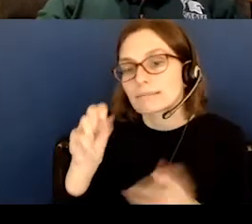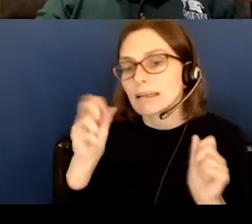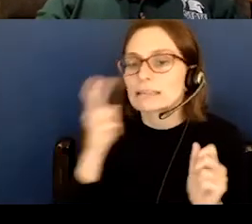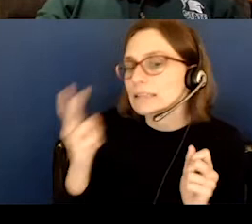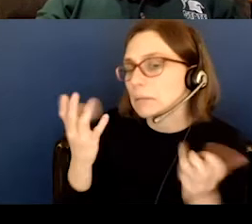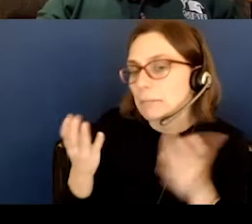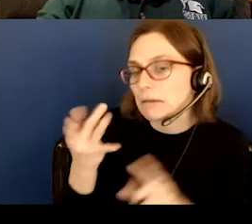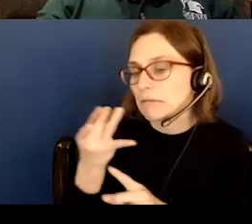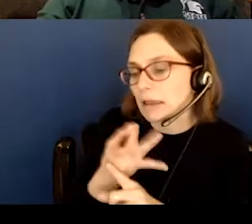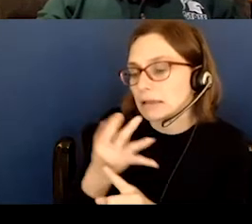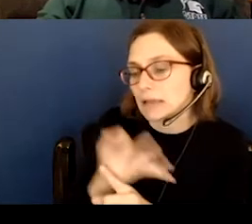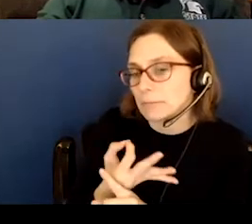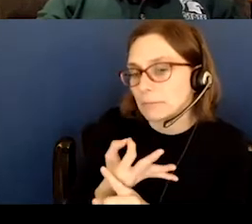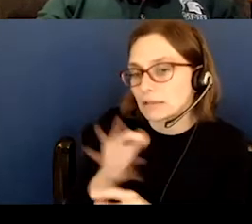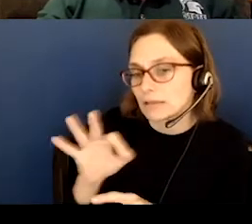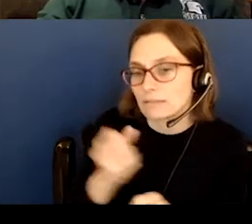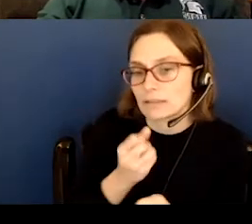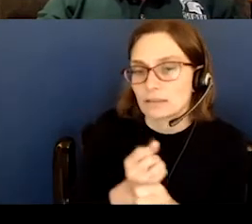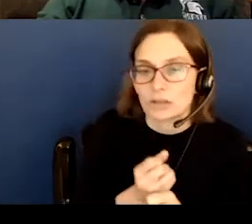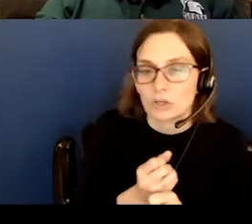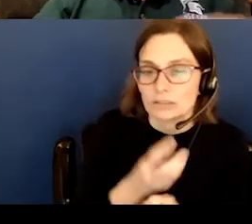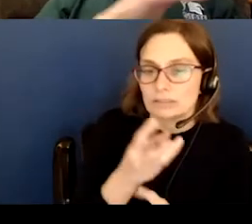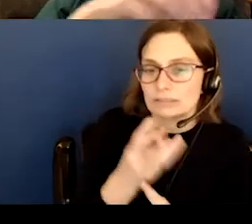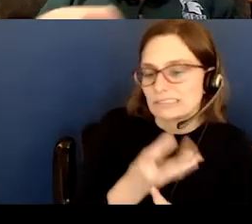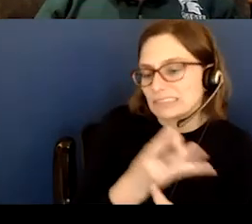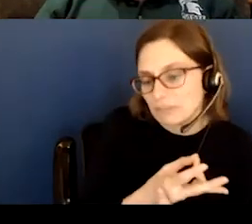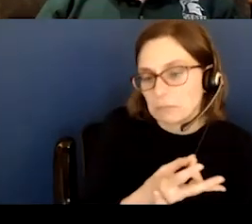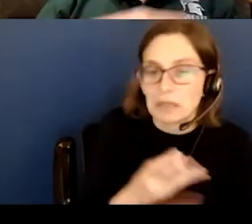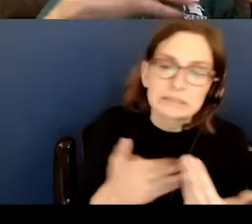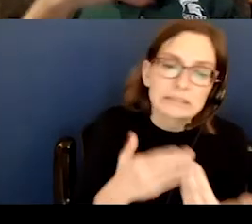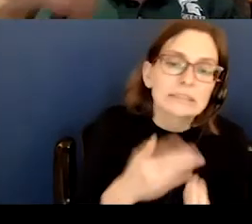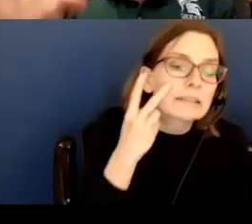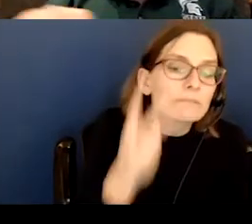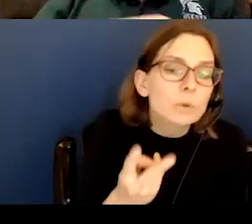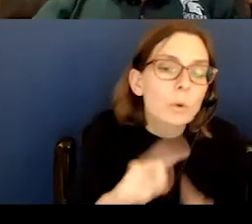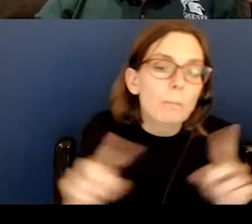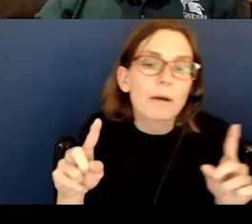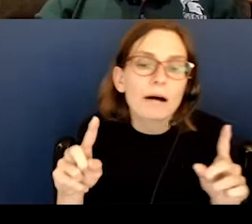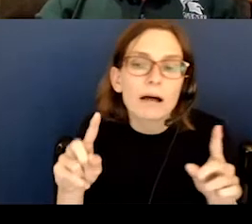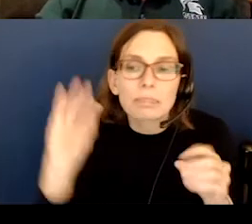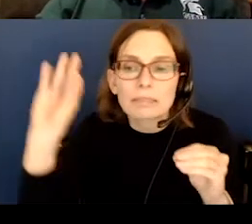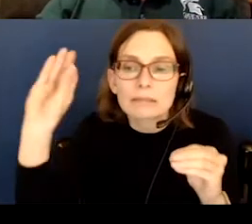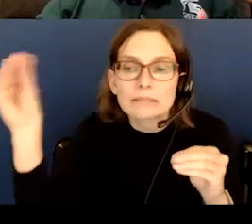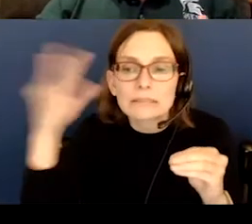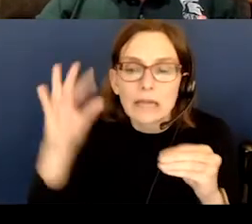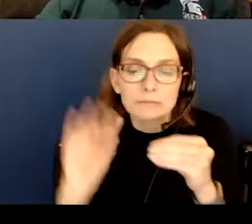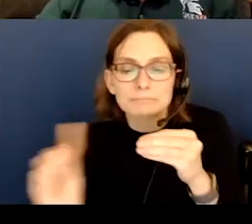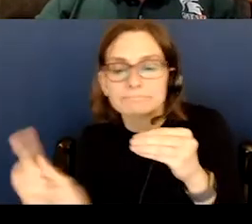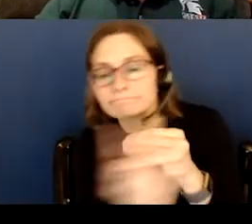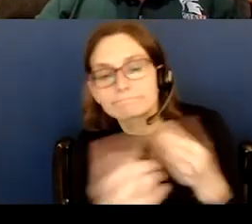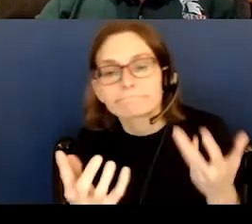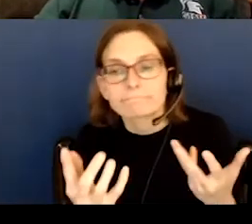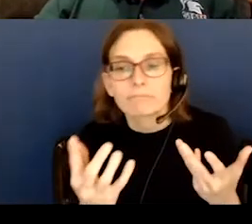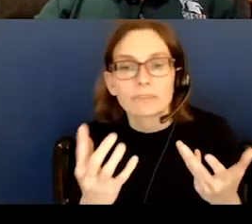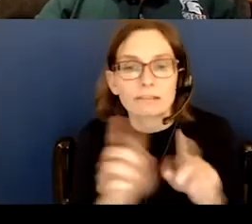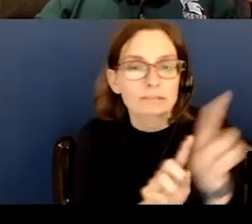year and seven or six months. It's really good for viewing, but the sun passes around and constellations that we can't see at